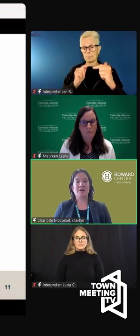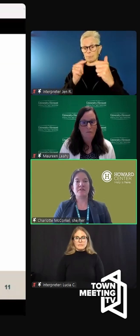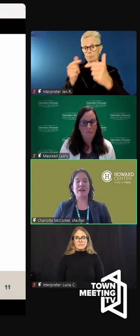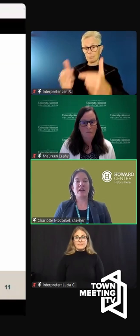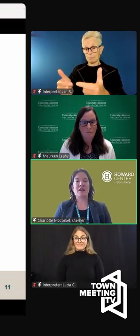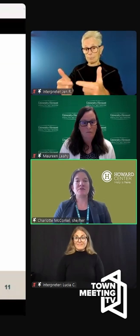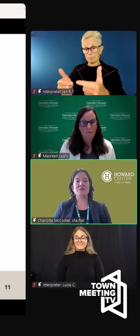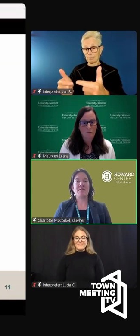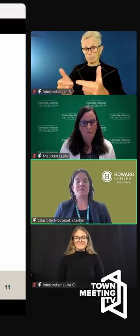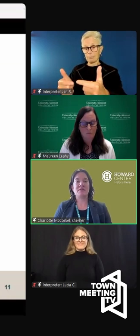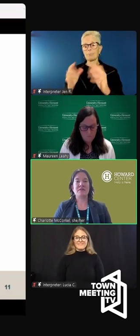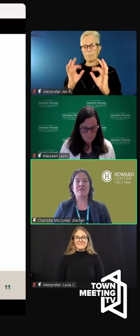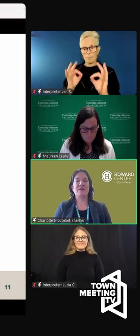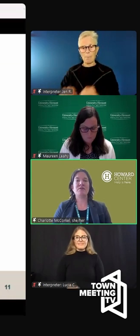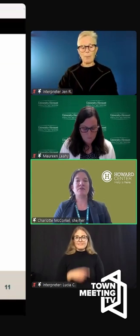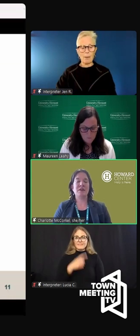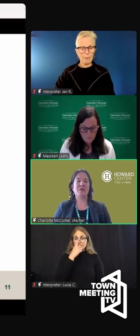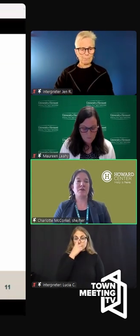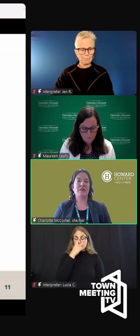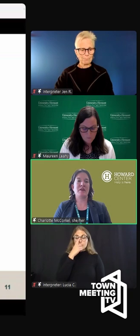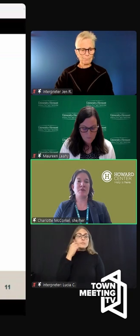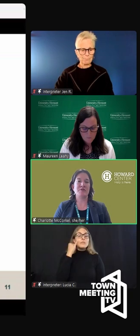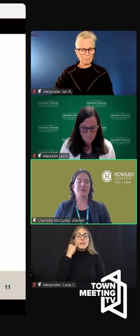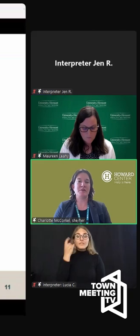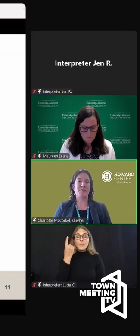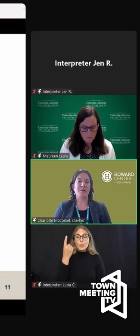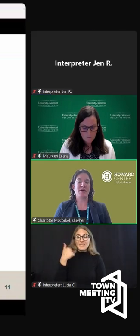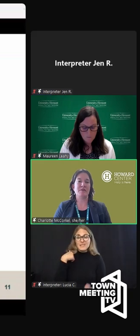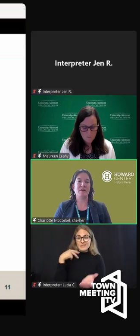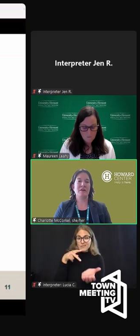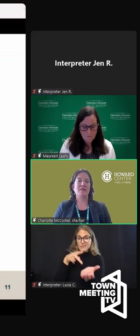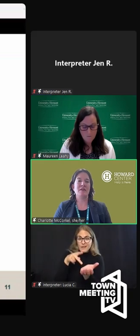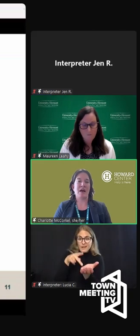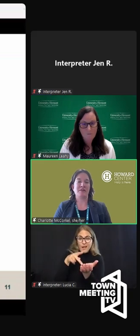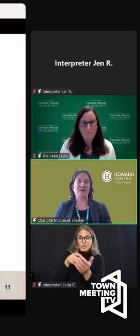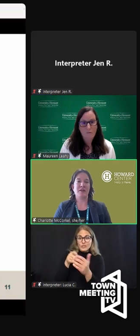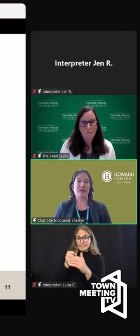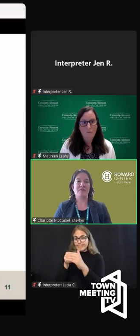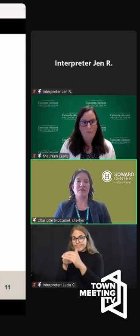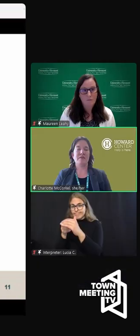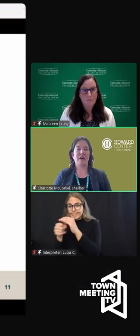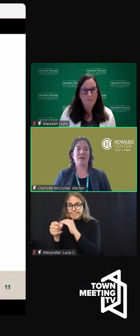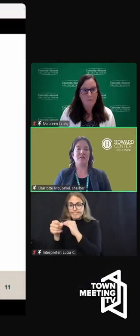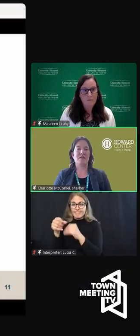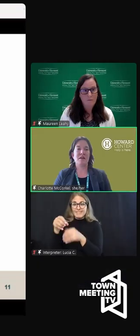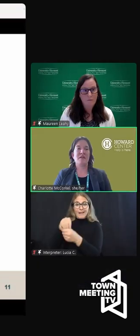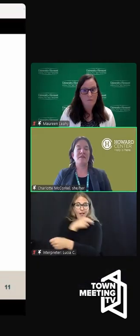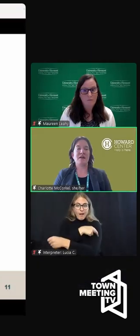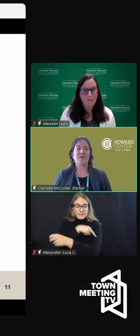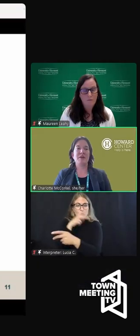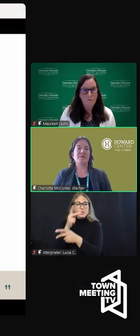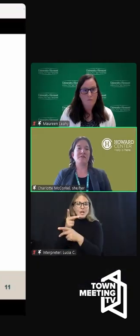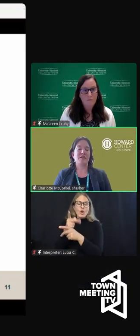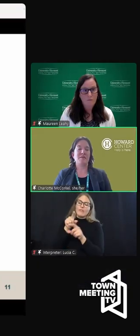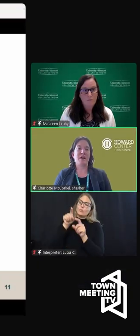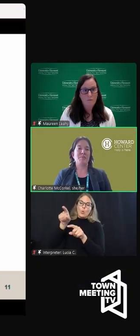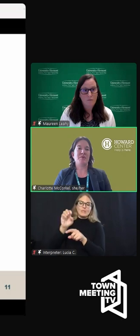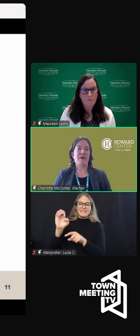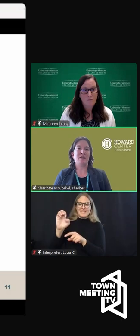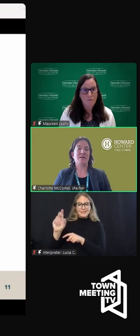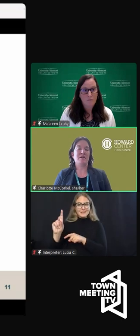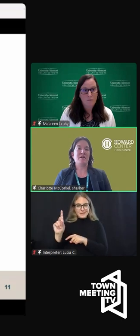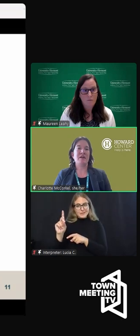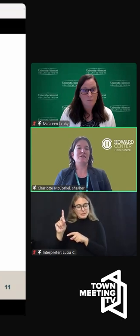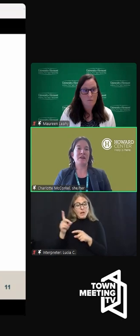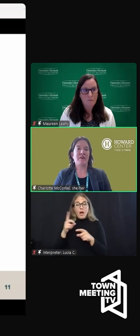inpatient psychiatric treatment, they do need to go to the emergency department to access that level of care. That could be decided by